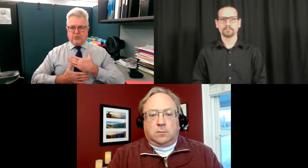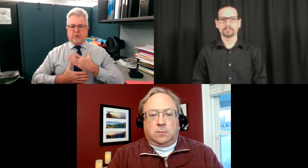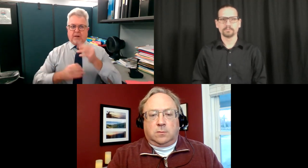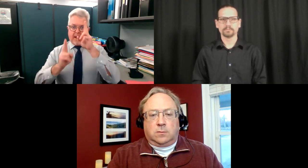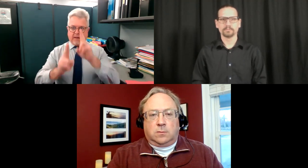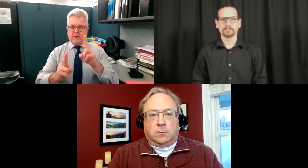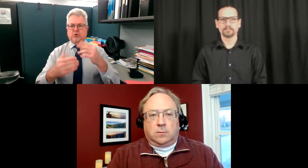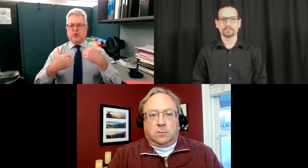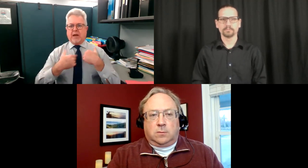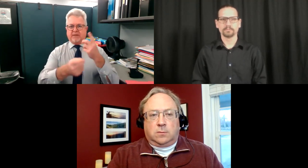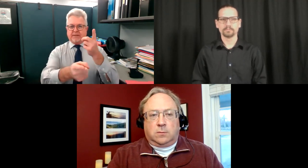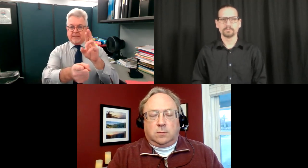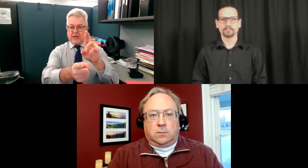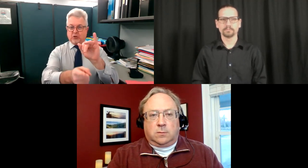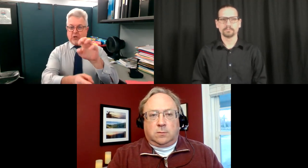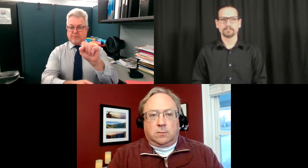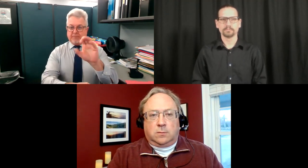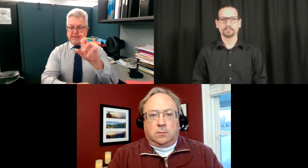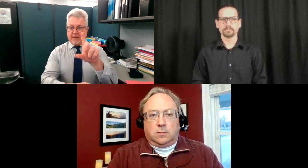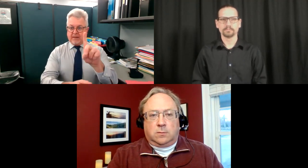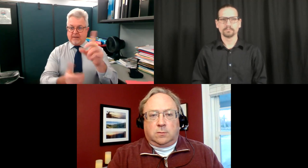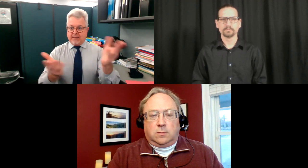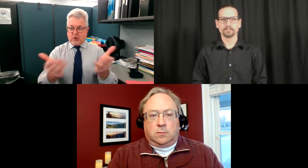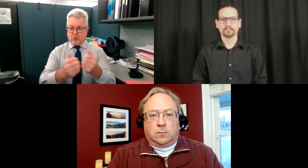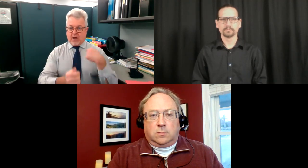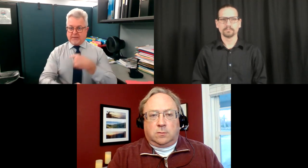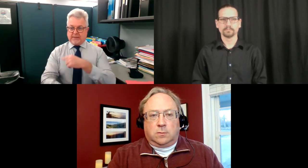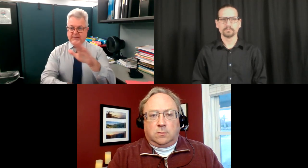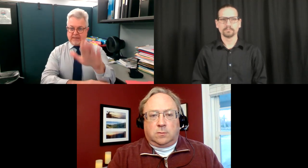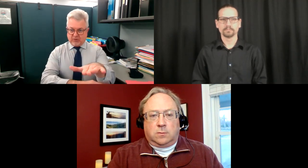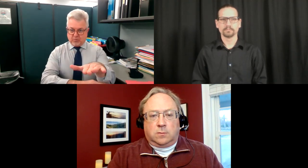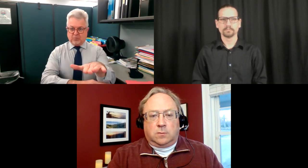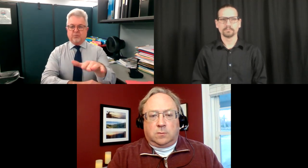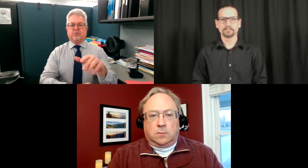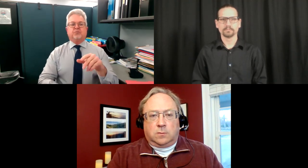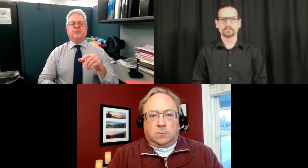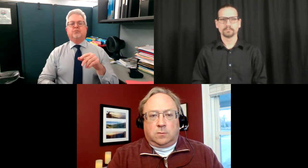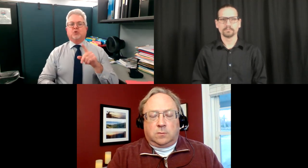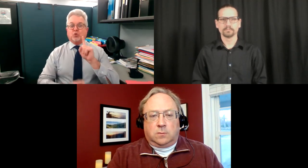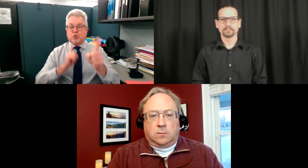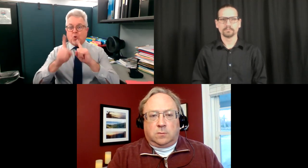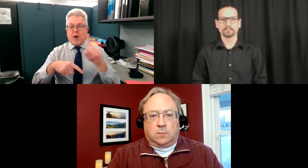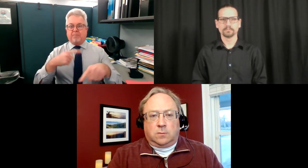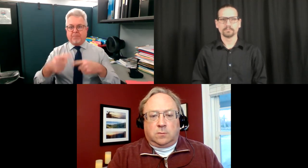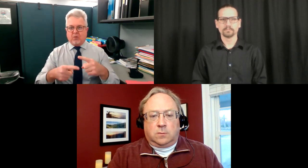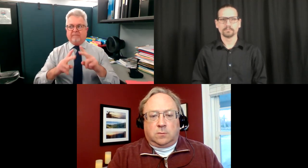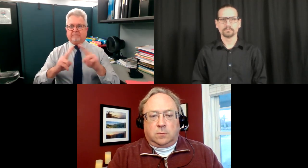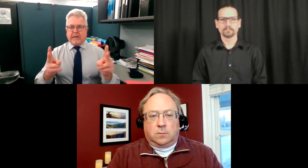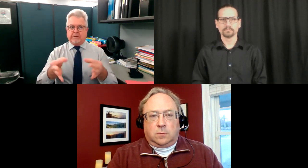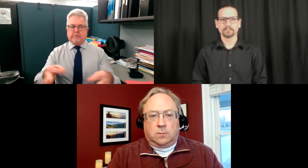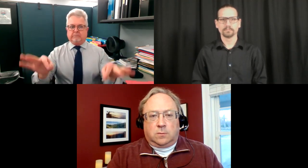Okay, it is my great pleasure and honor to introduce to you, Mr. Dr. Jim McDonald.